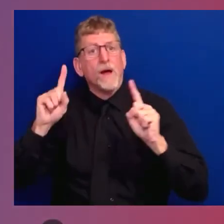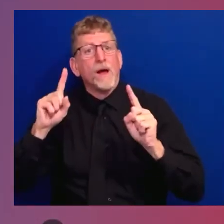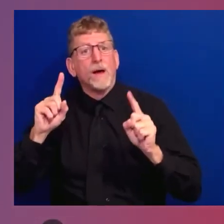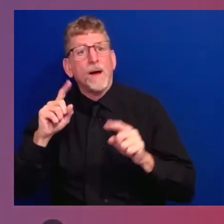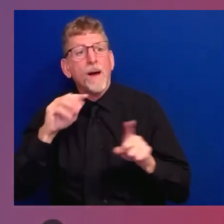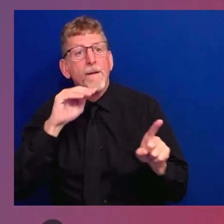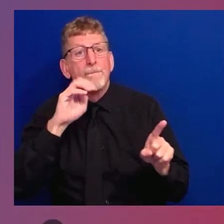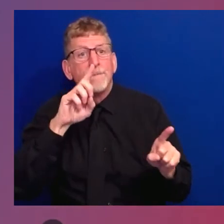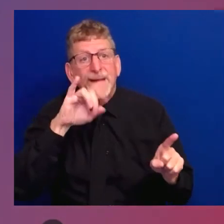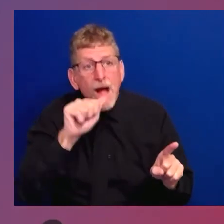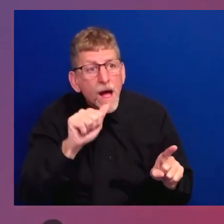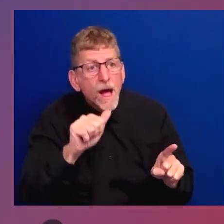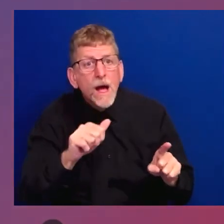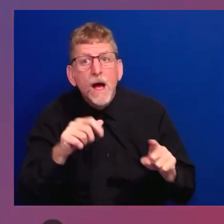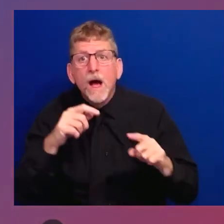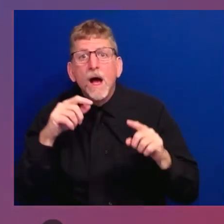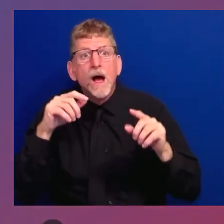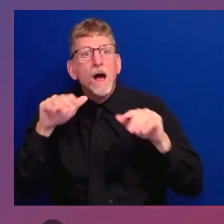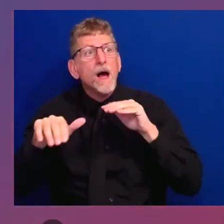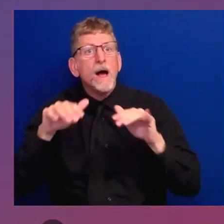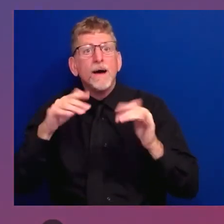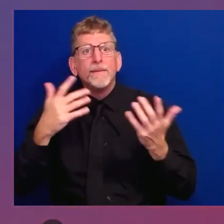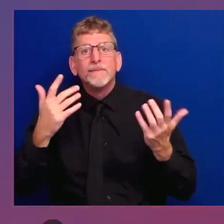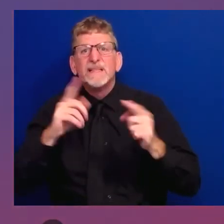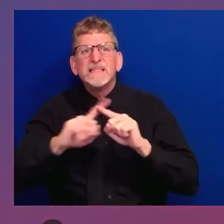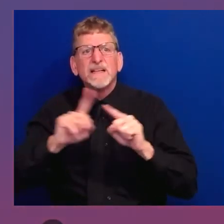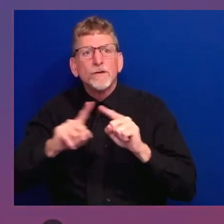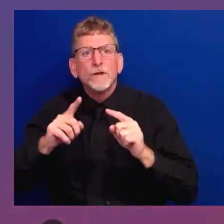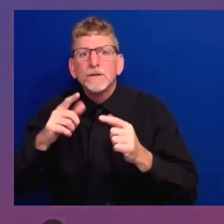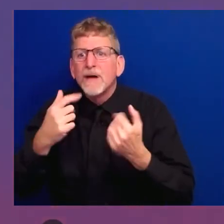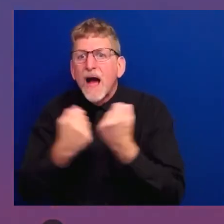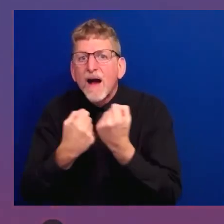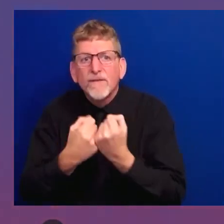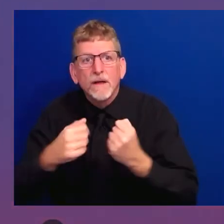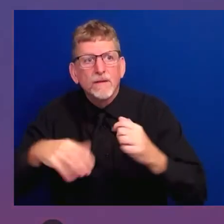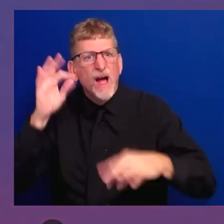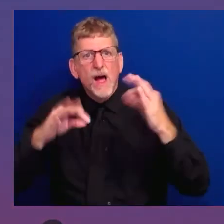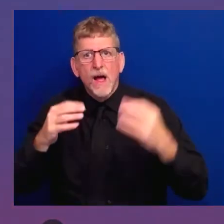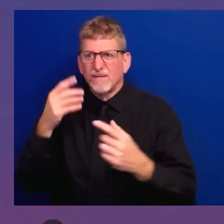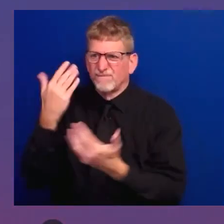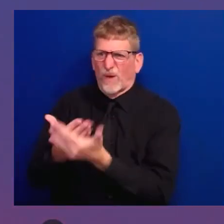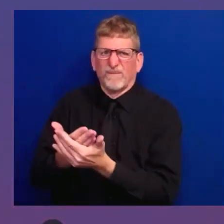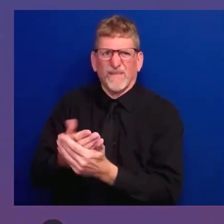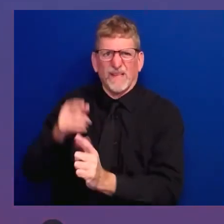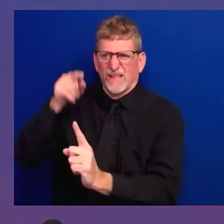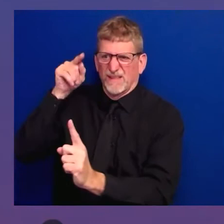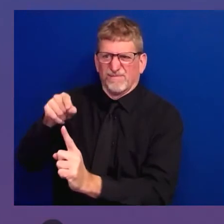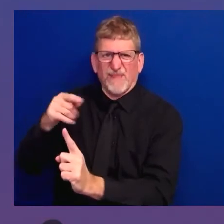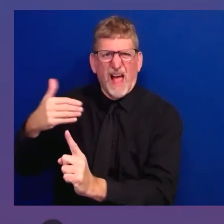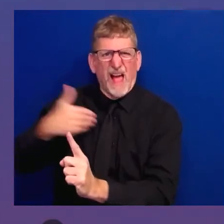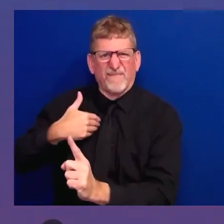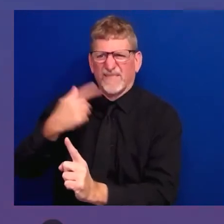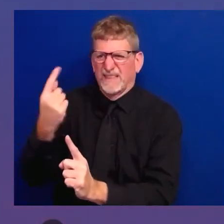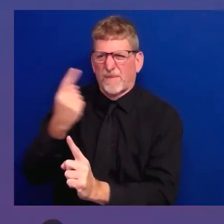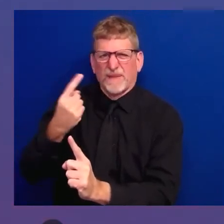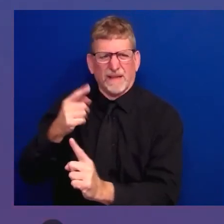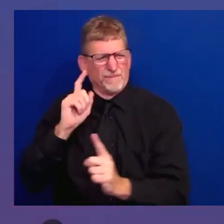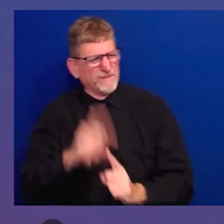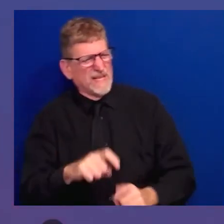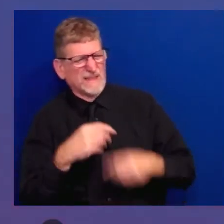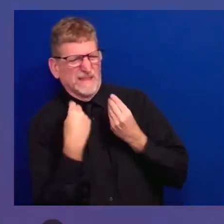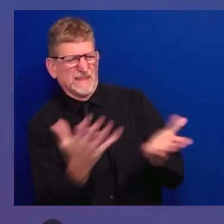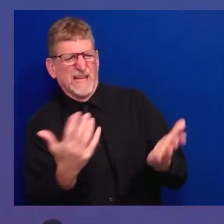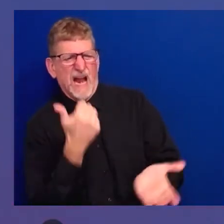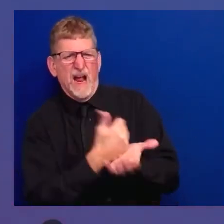diseases are so rare that there isn't enough evidence, we'll examine other factors as well. And this week, Secretary McDonough is